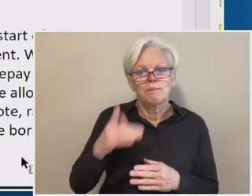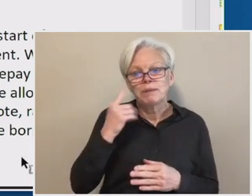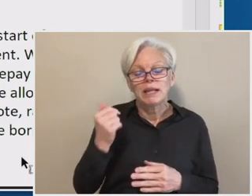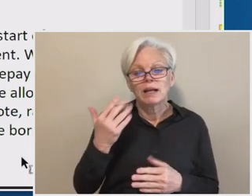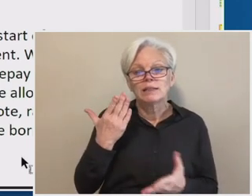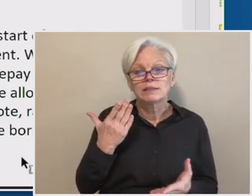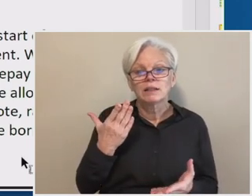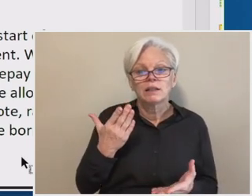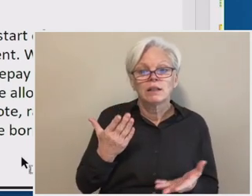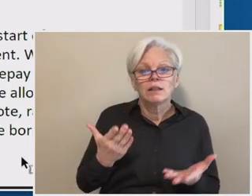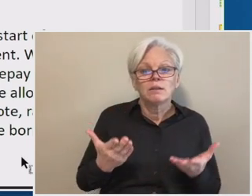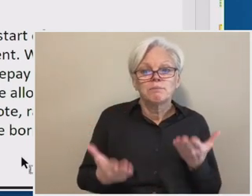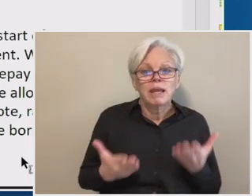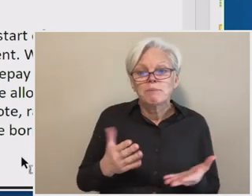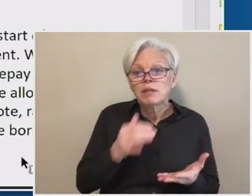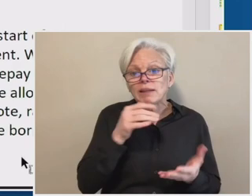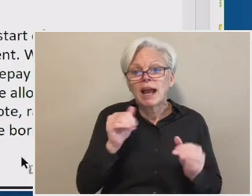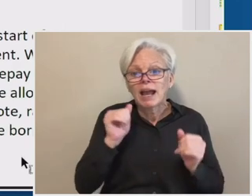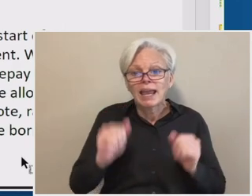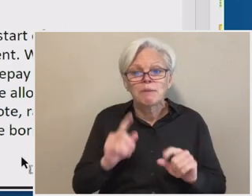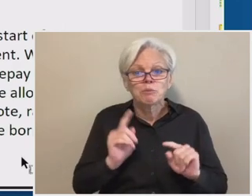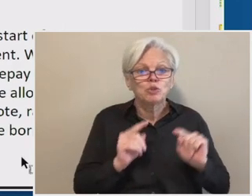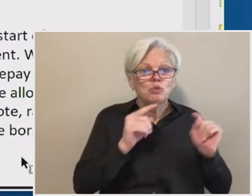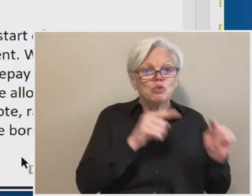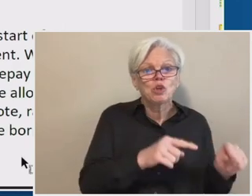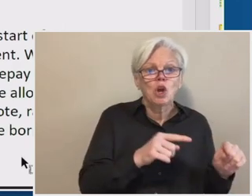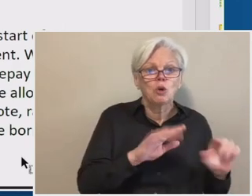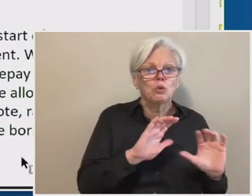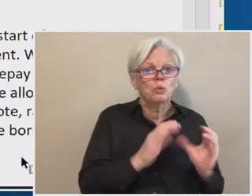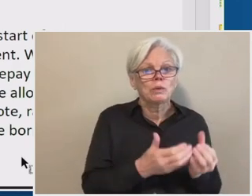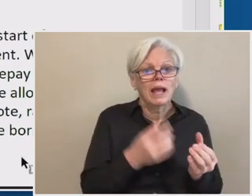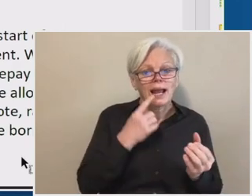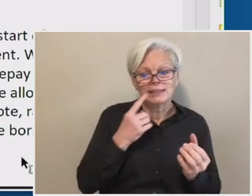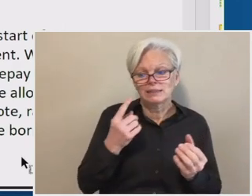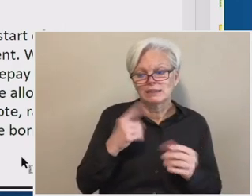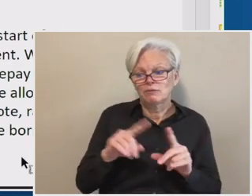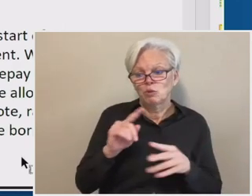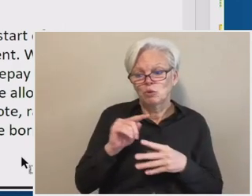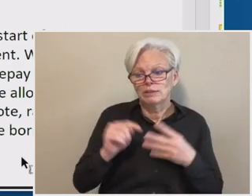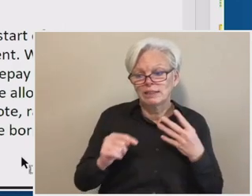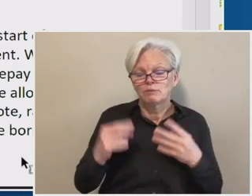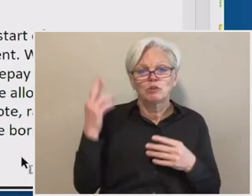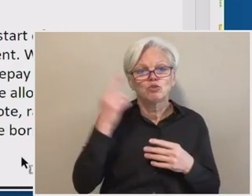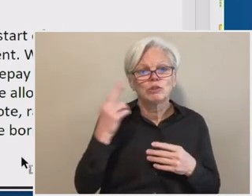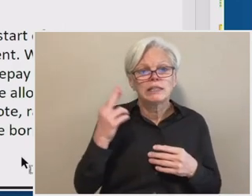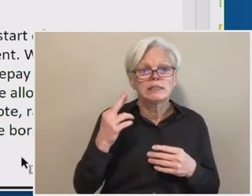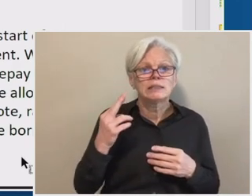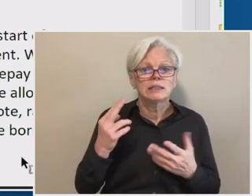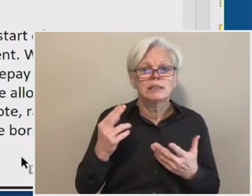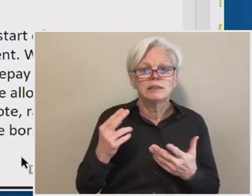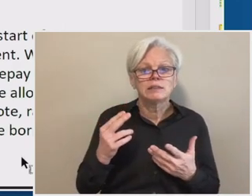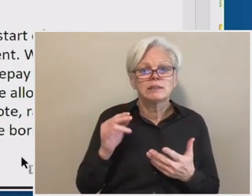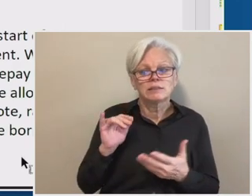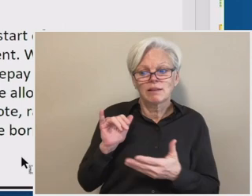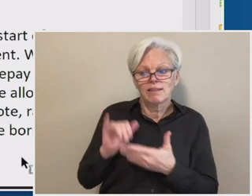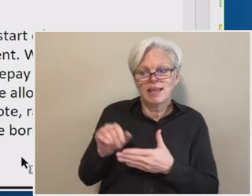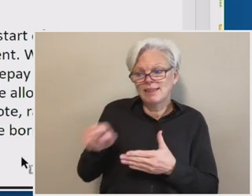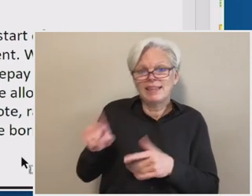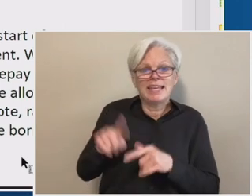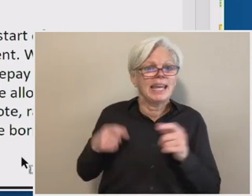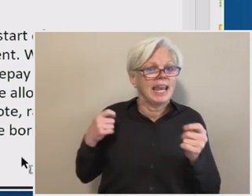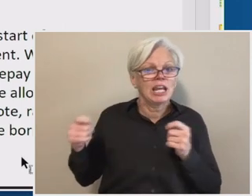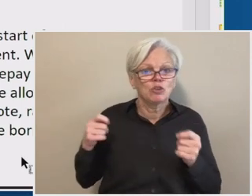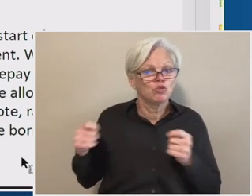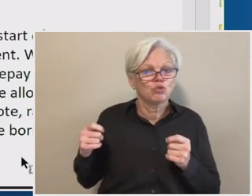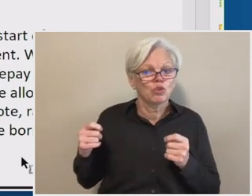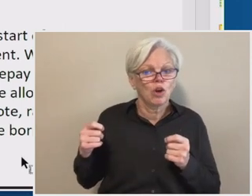to, been unable to attend for reasons, uh, for a variety of reasons, many of which are, are completely outside their control. Uh, so if you could